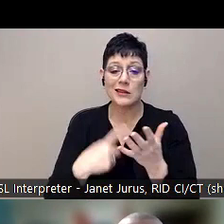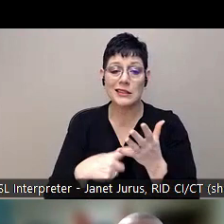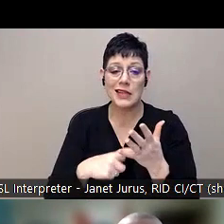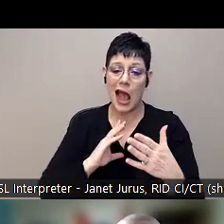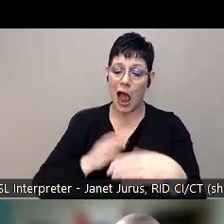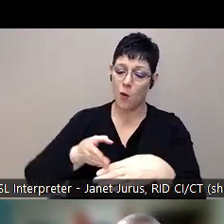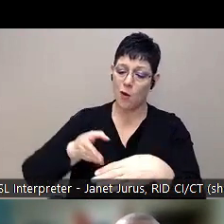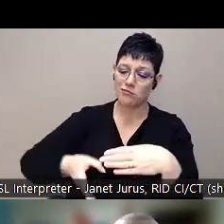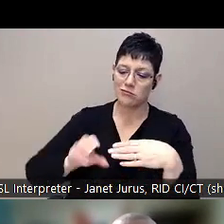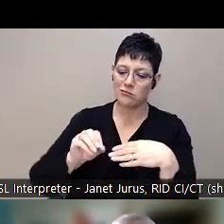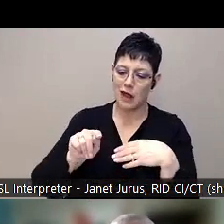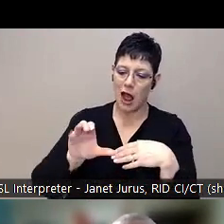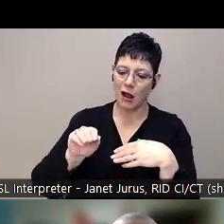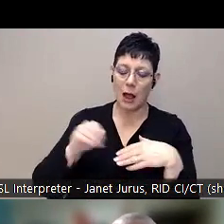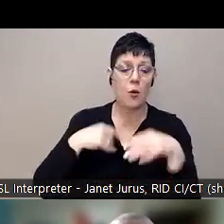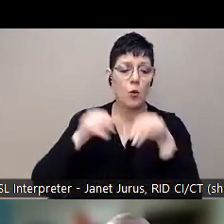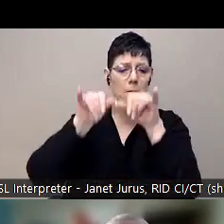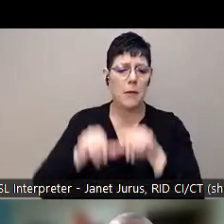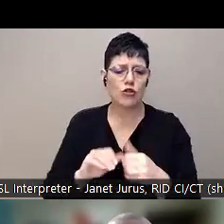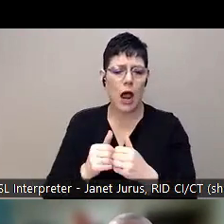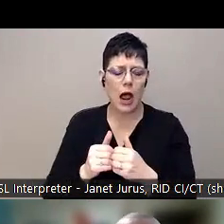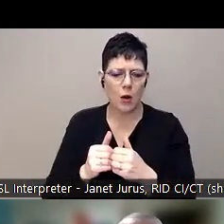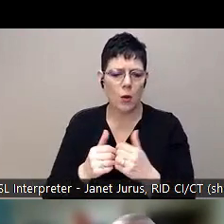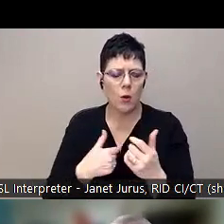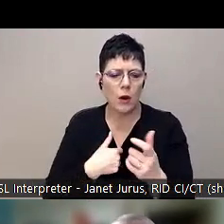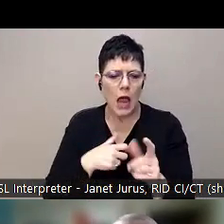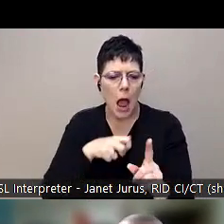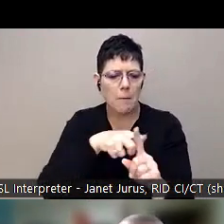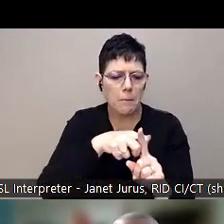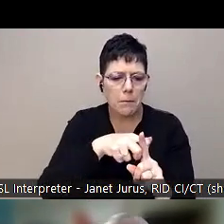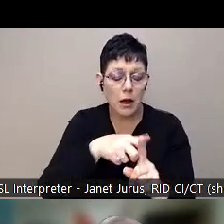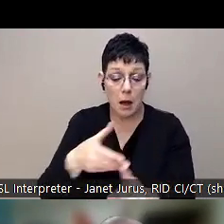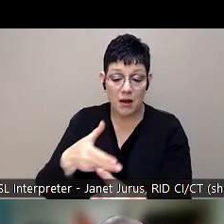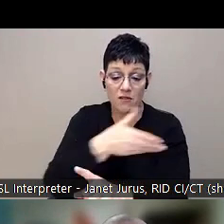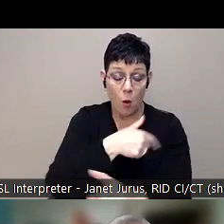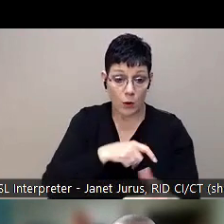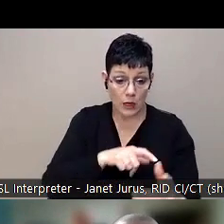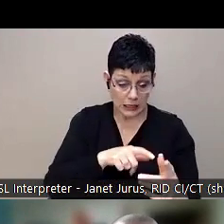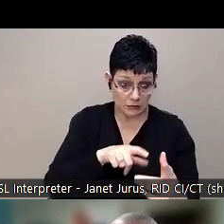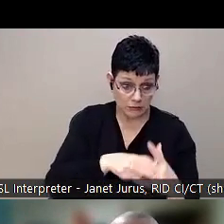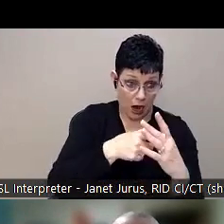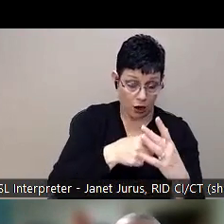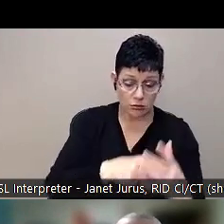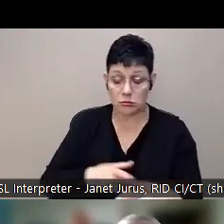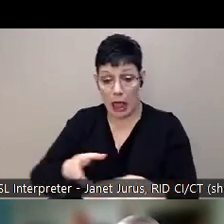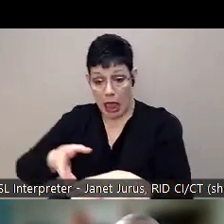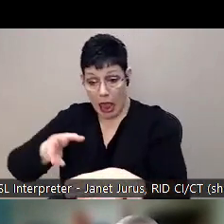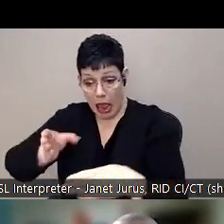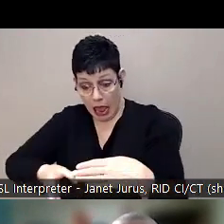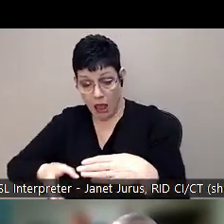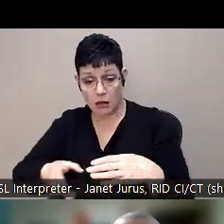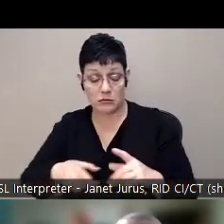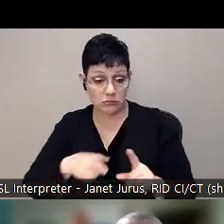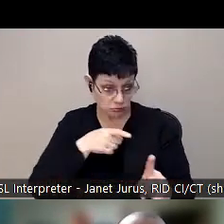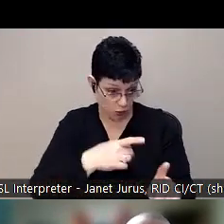bit, but we measure in some of our programs, we ask kids before we begin, we ask kids at the end of our time, do you feel in